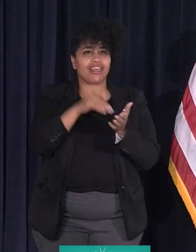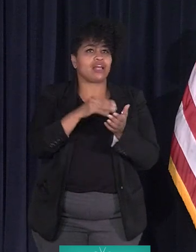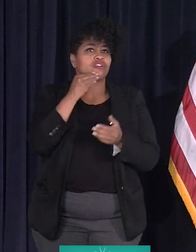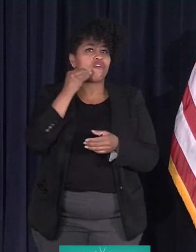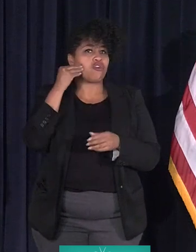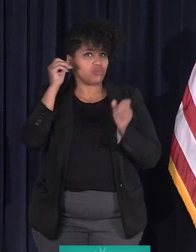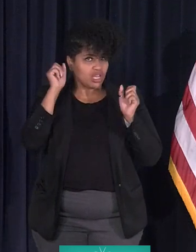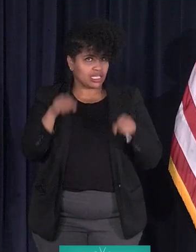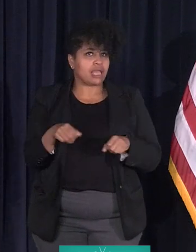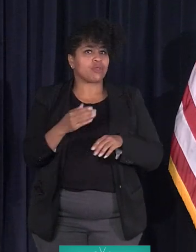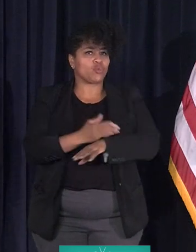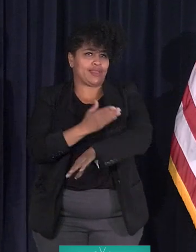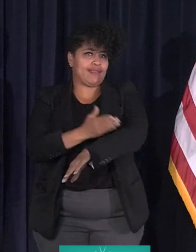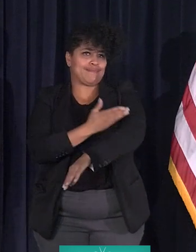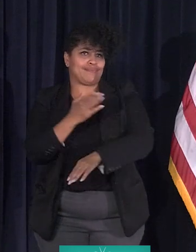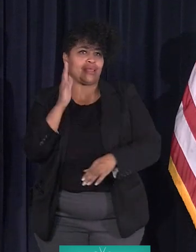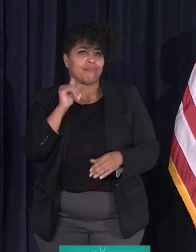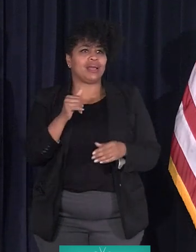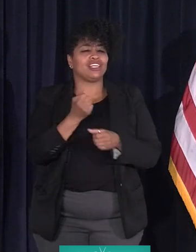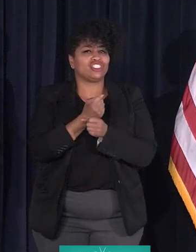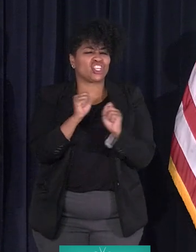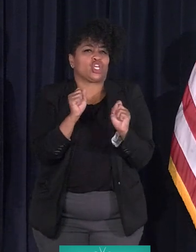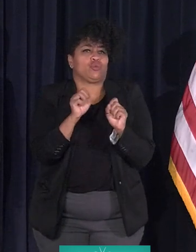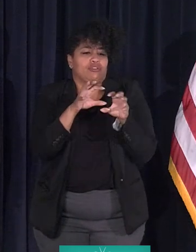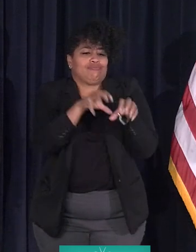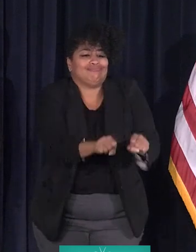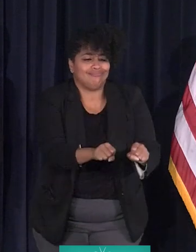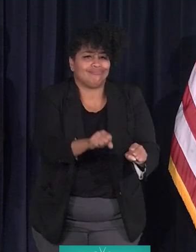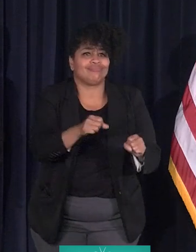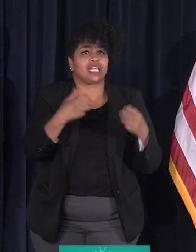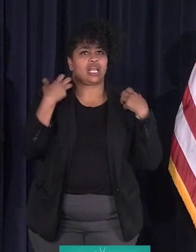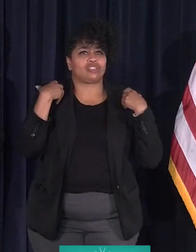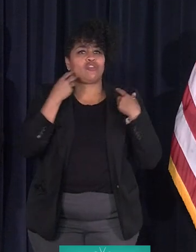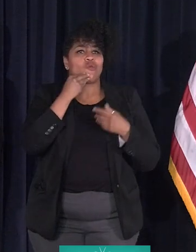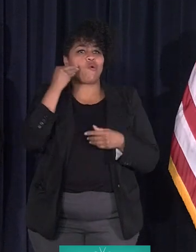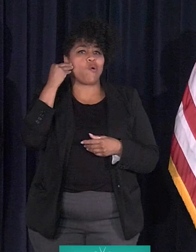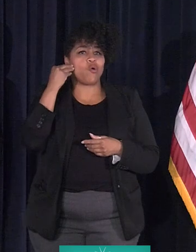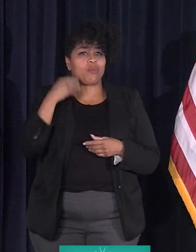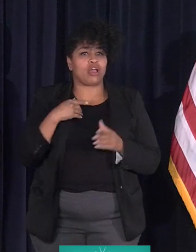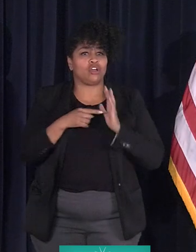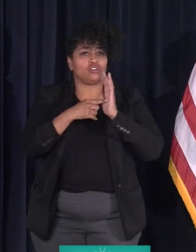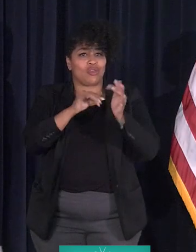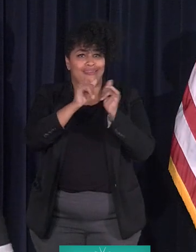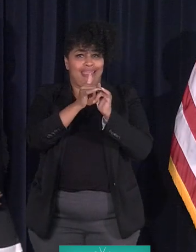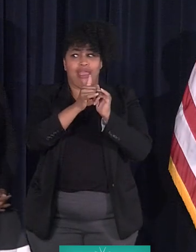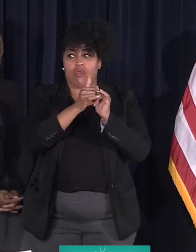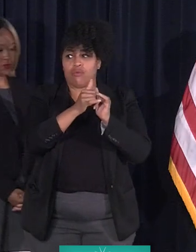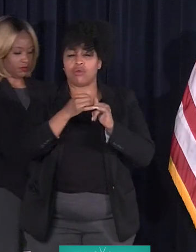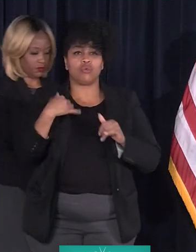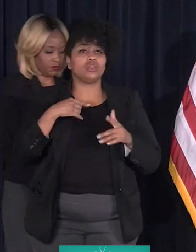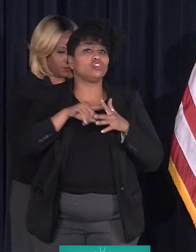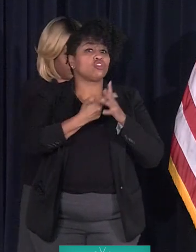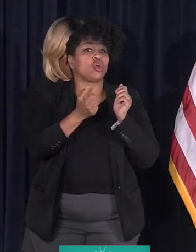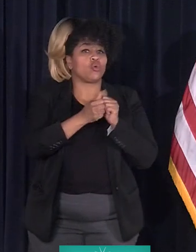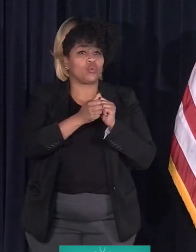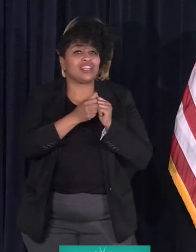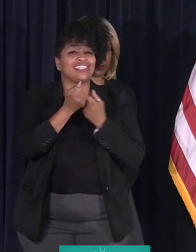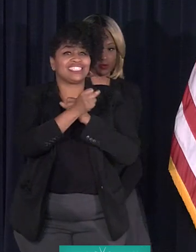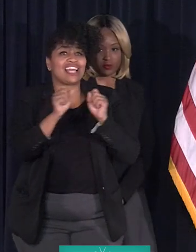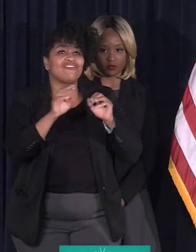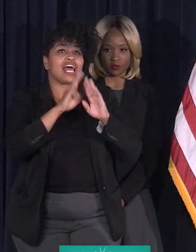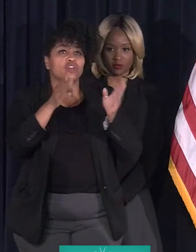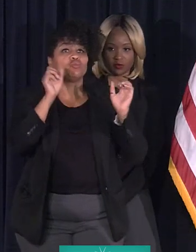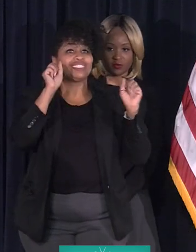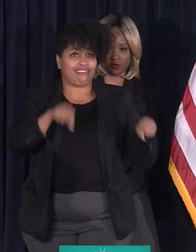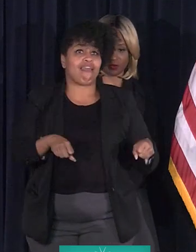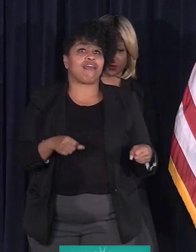houses that can be rehabbed by securing the exterior. And I'll show you how we're going to do that. But we're going to start with saving the houses we